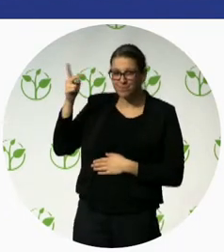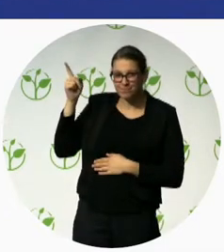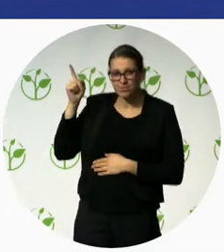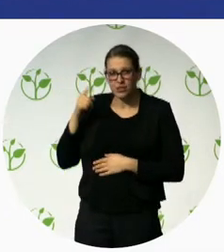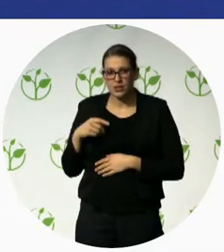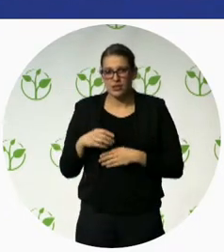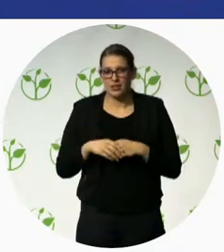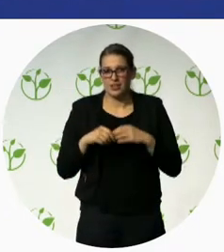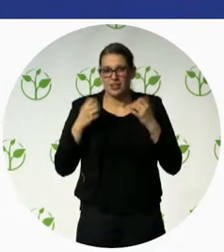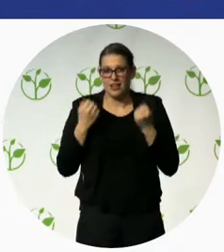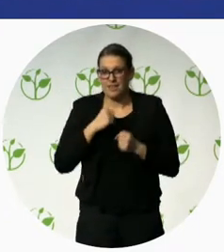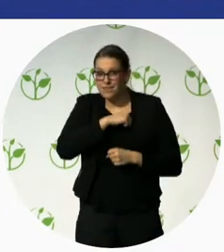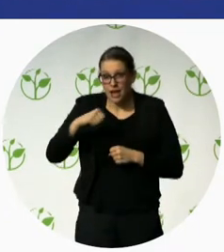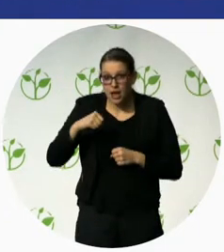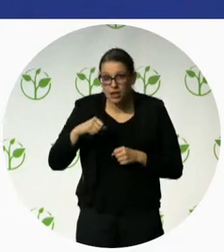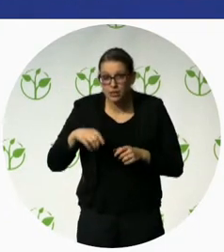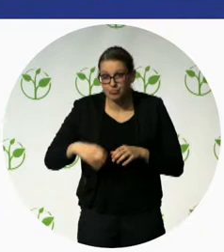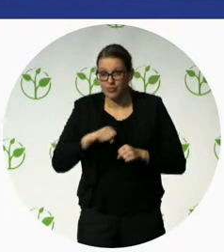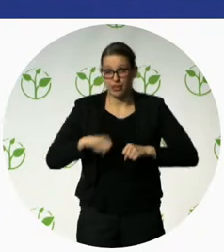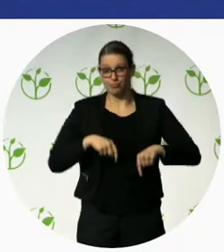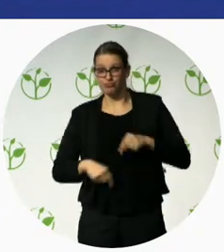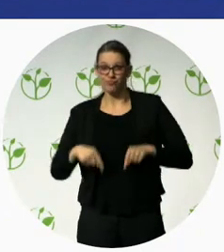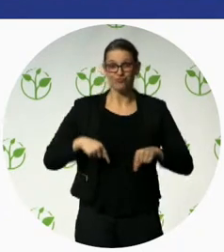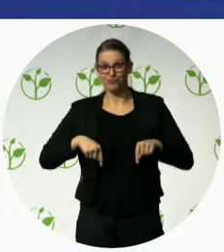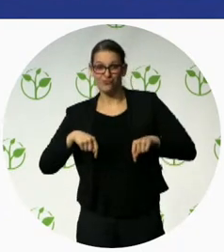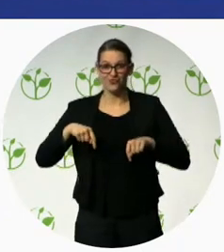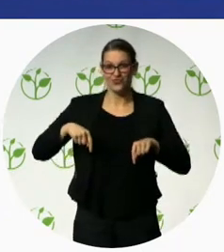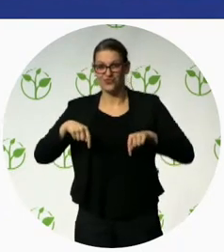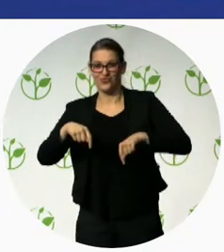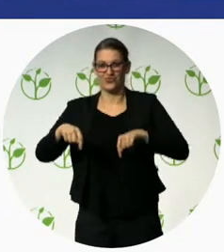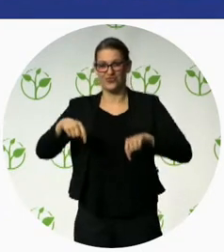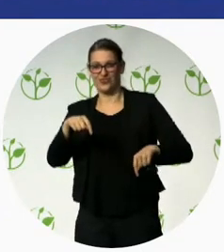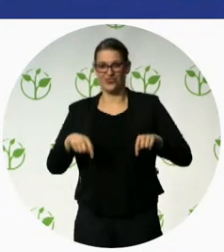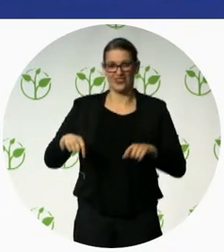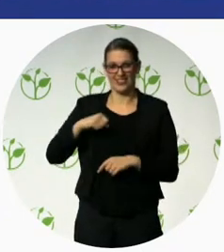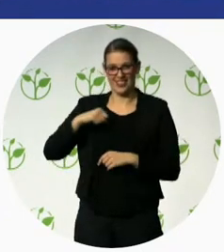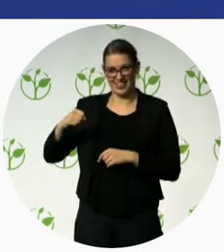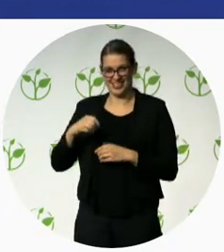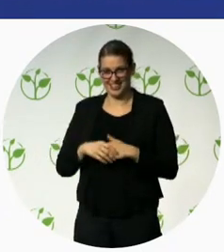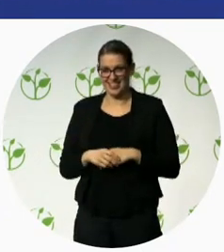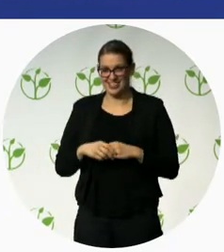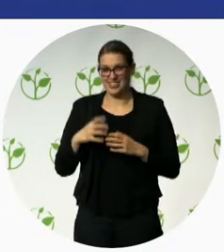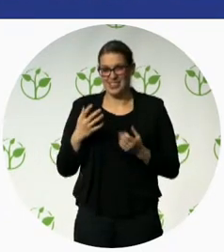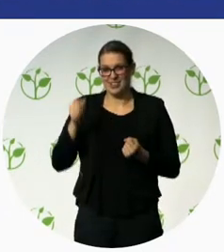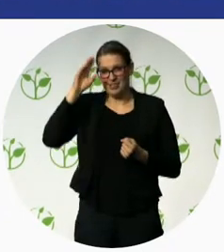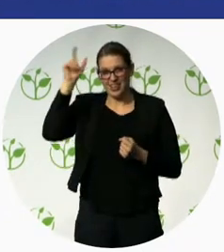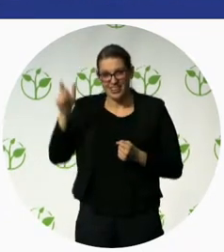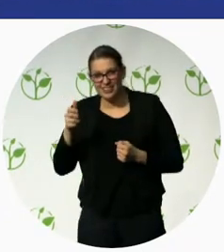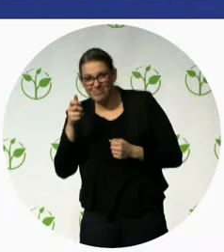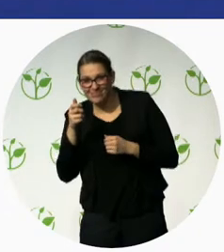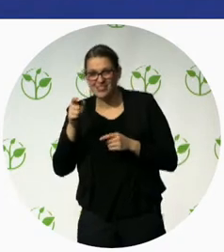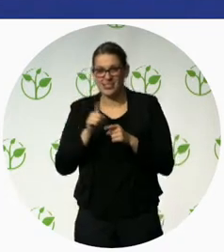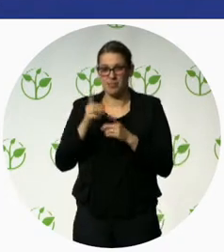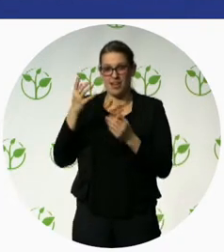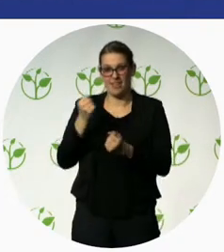the guy he is going to shake his hands with is a double amputee himself he is a cobbler 30% of our prosthetic